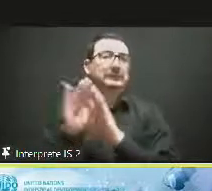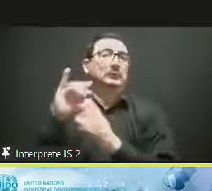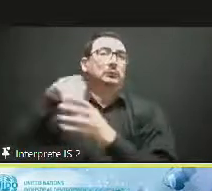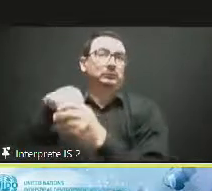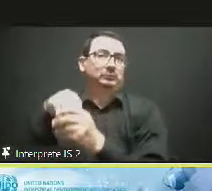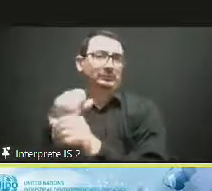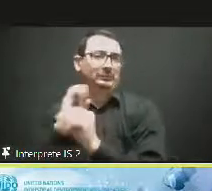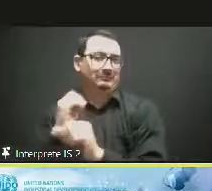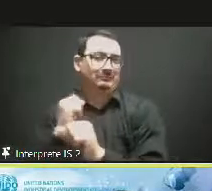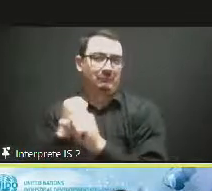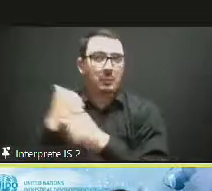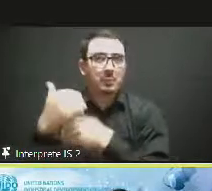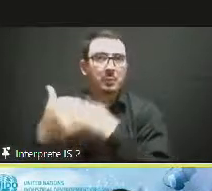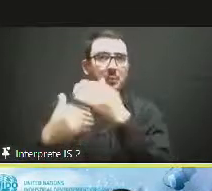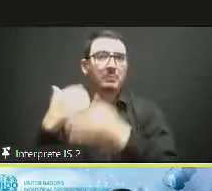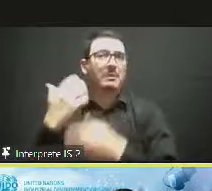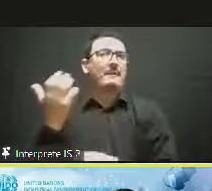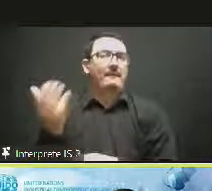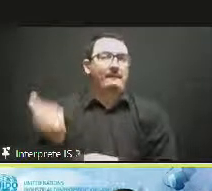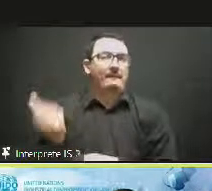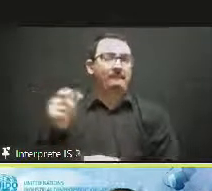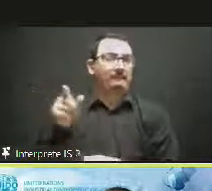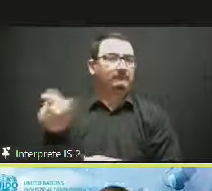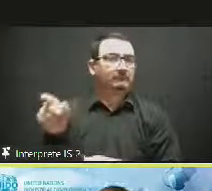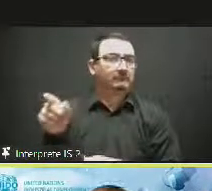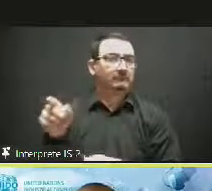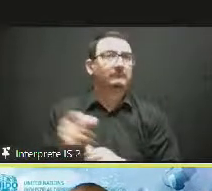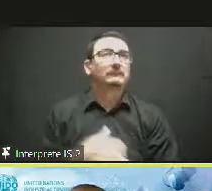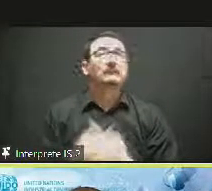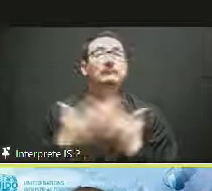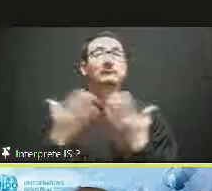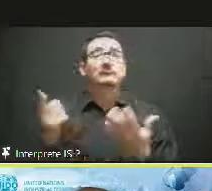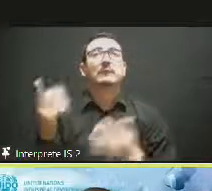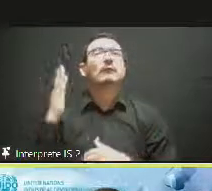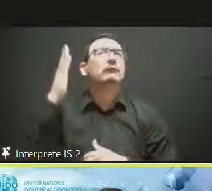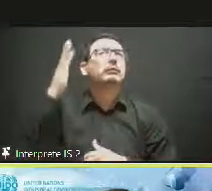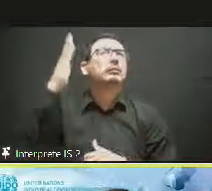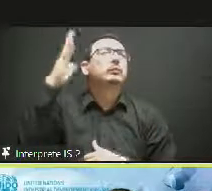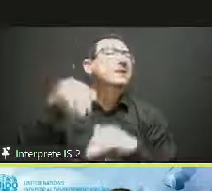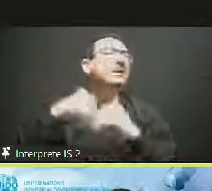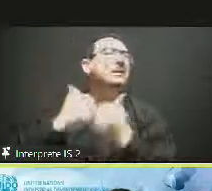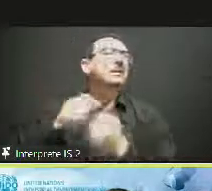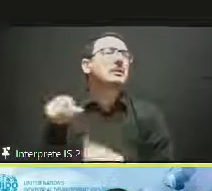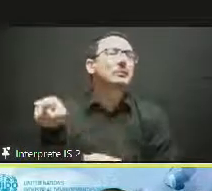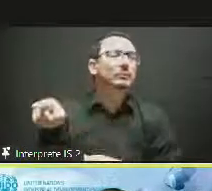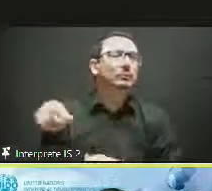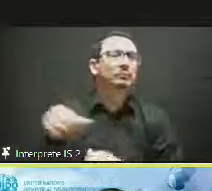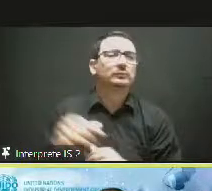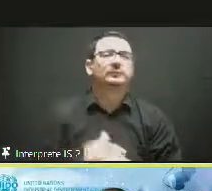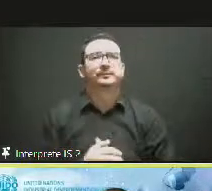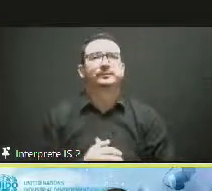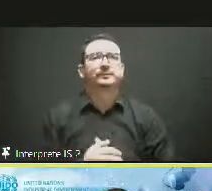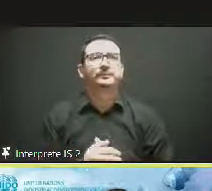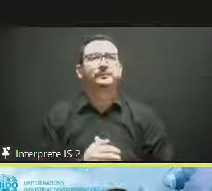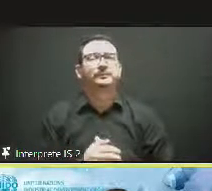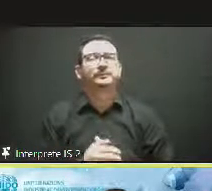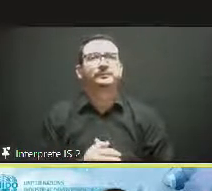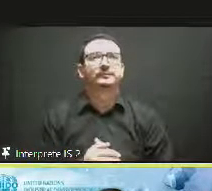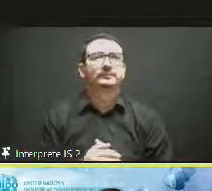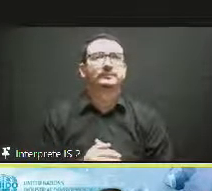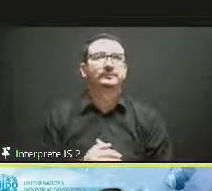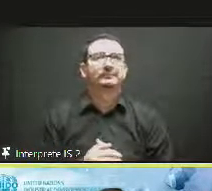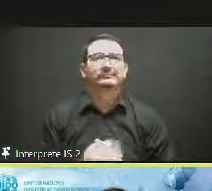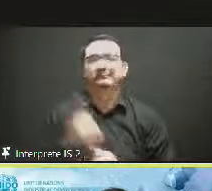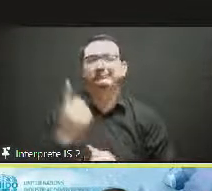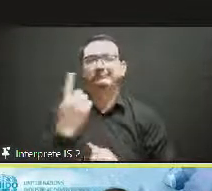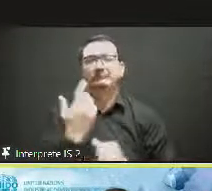So on the way forward, I would like just to provide some ideas here. From the